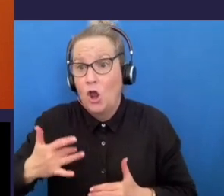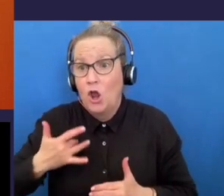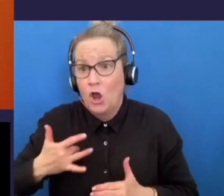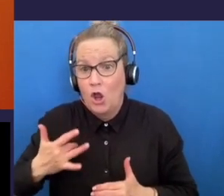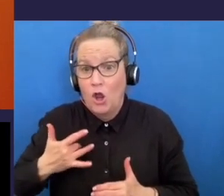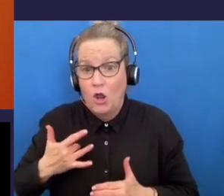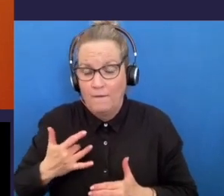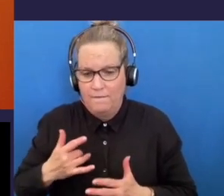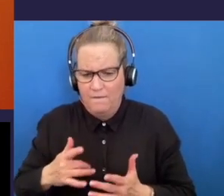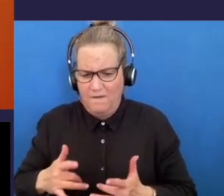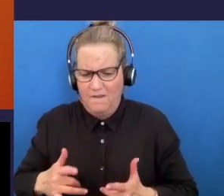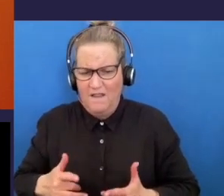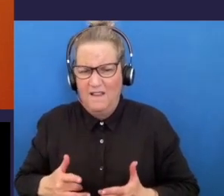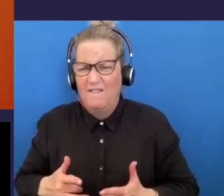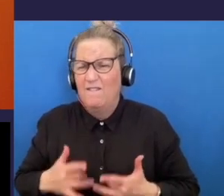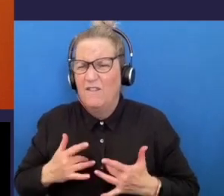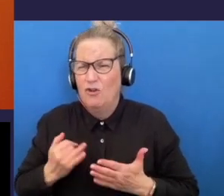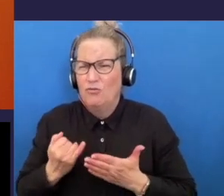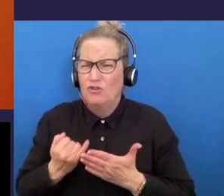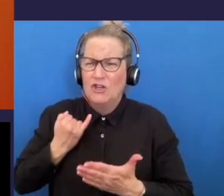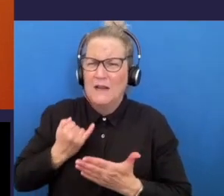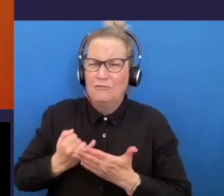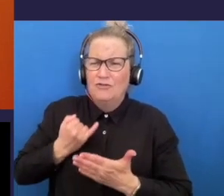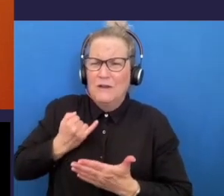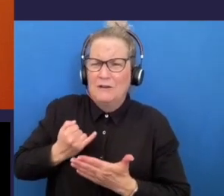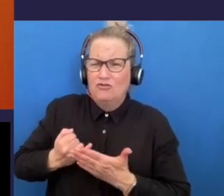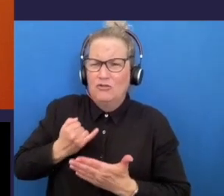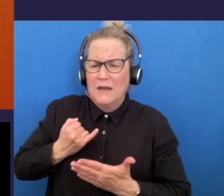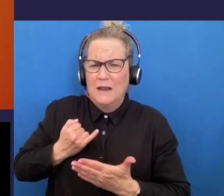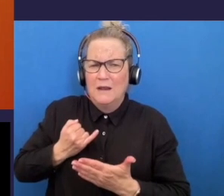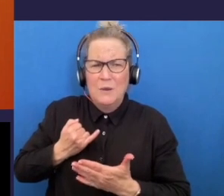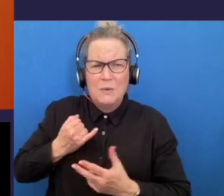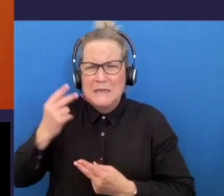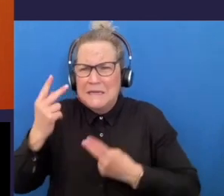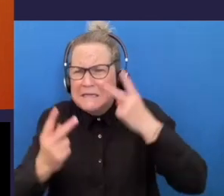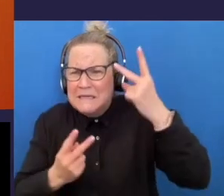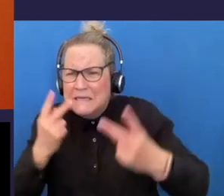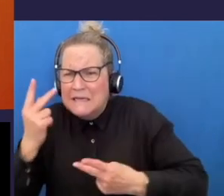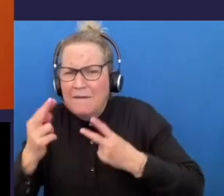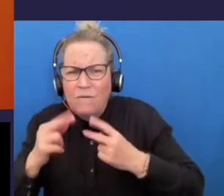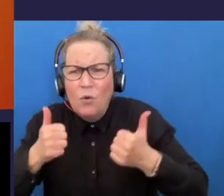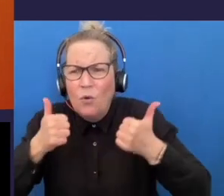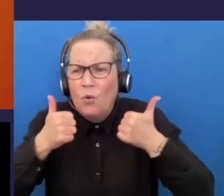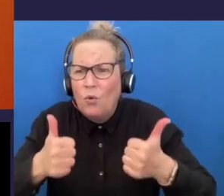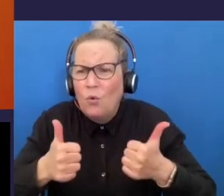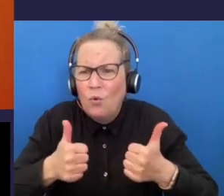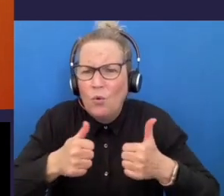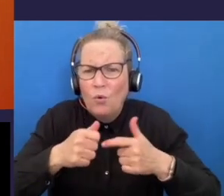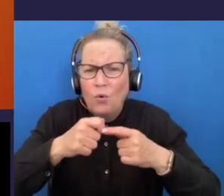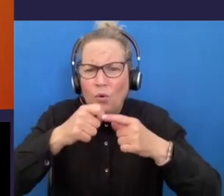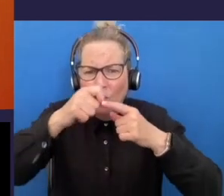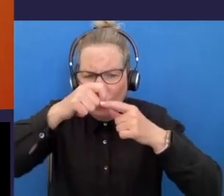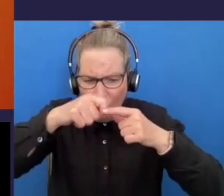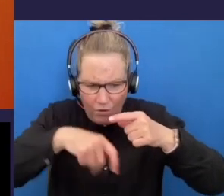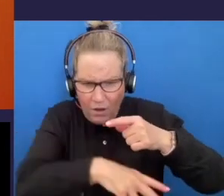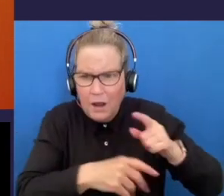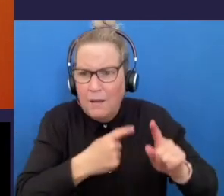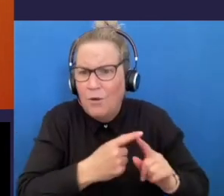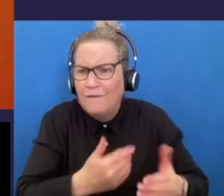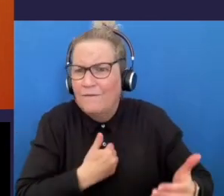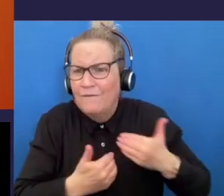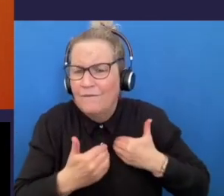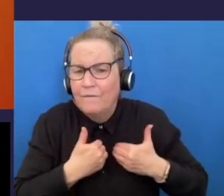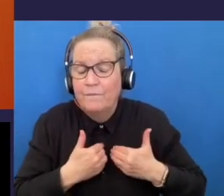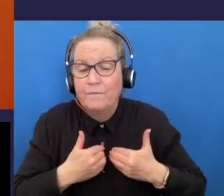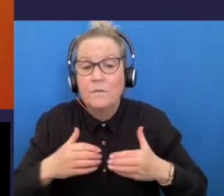our lives looking for acceptance all the good nutrients are about acceptance now when you see a branch break off a tree and fall to the